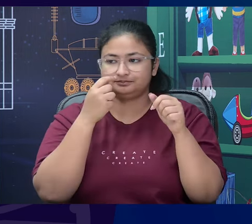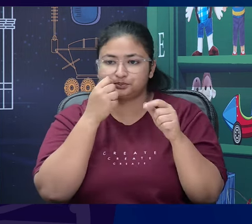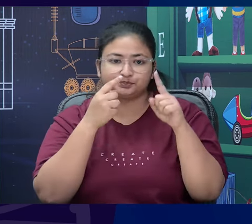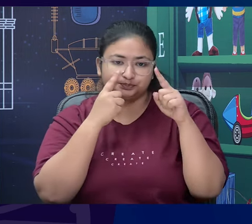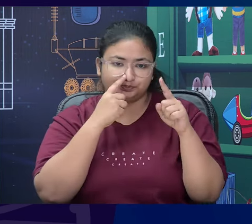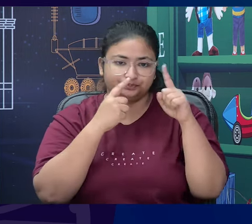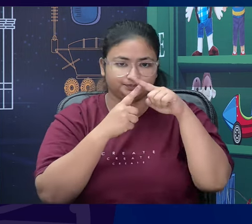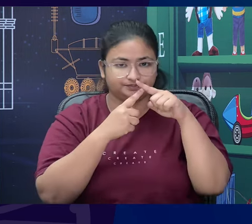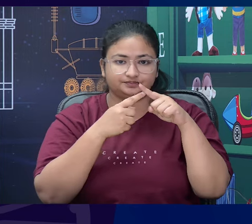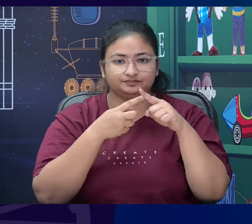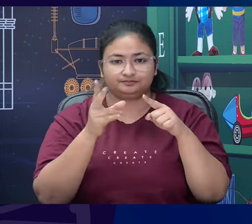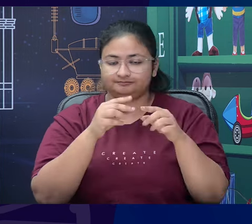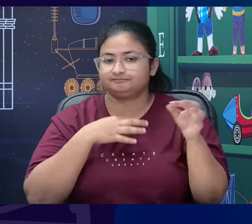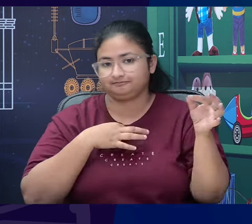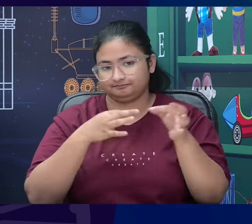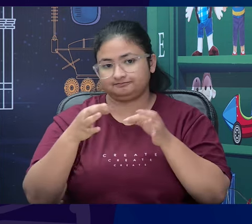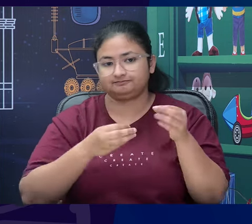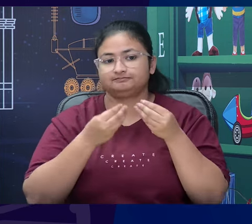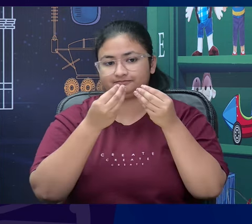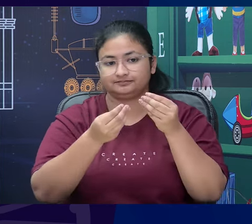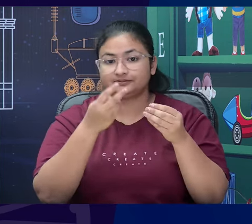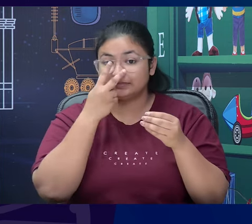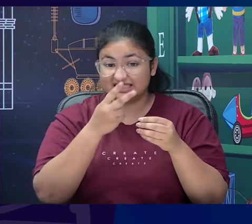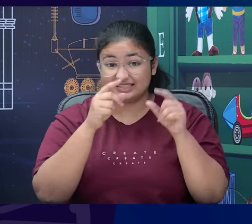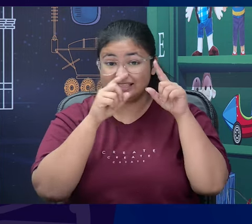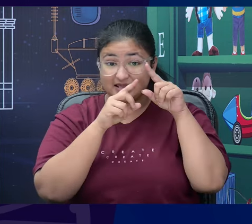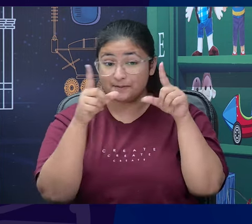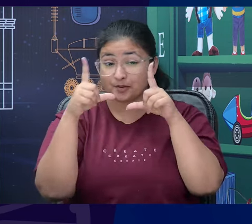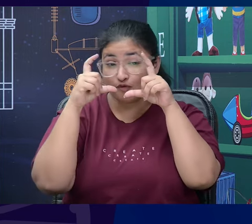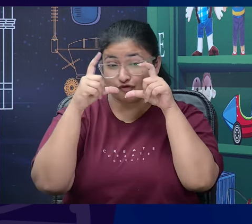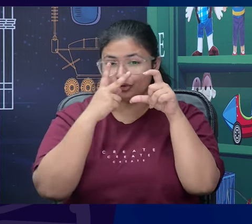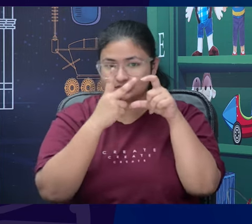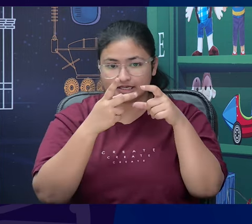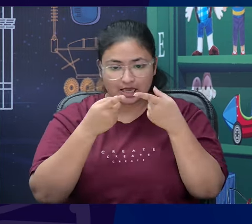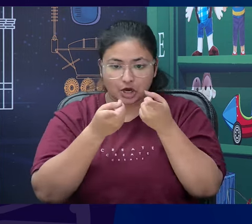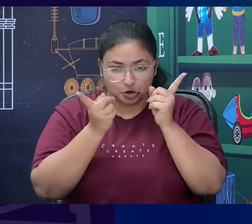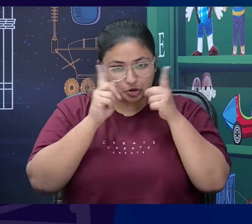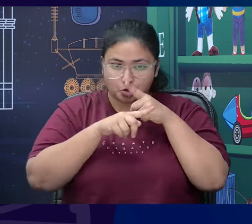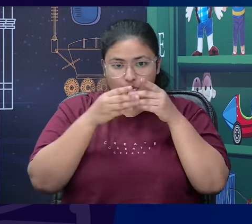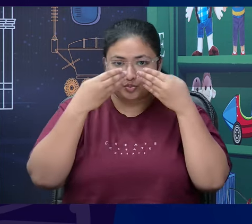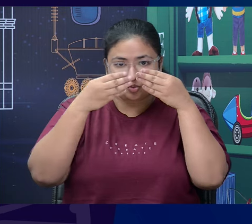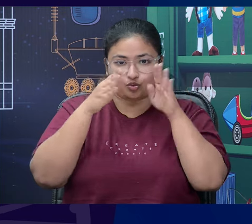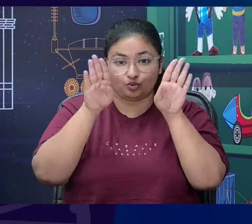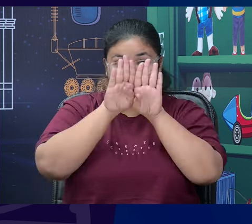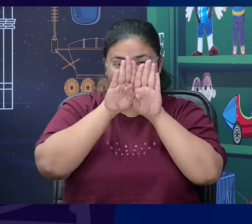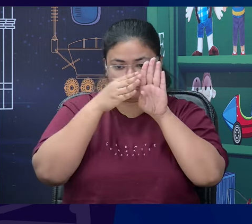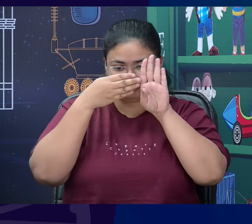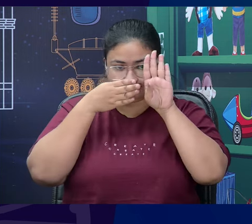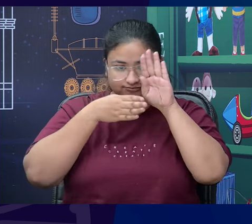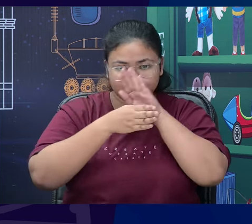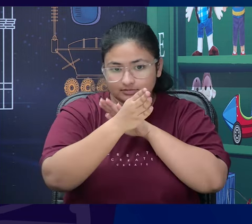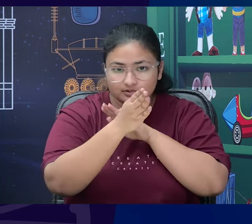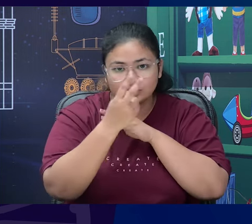the both both are characters enter from the room door of the room that is the entrance